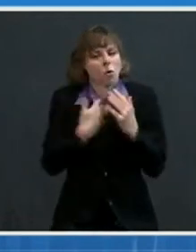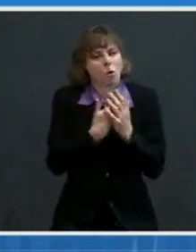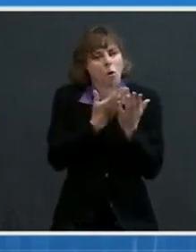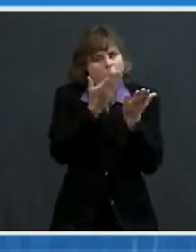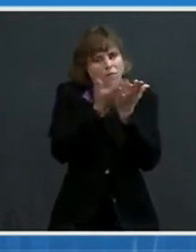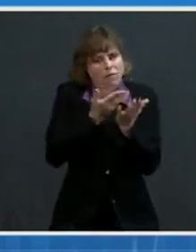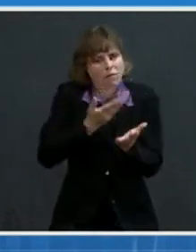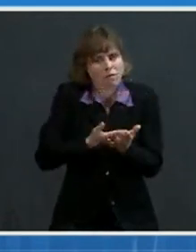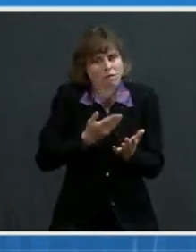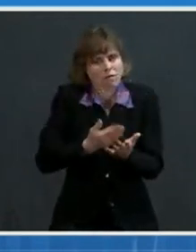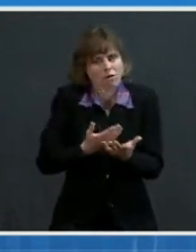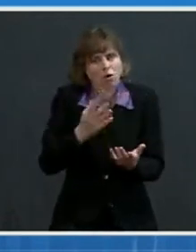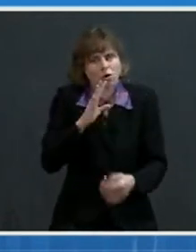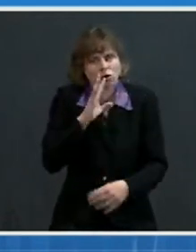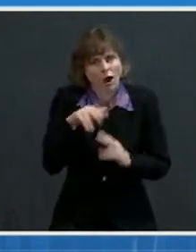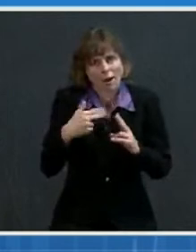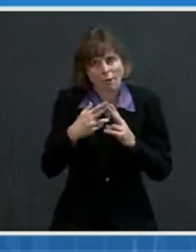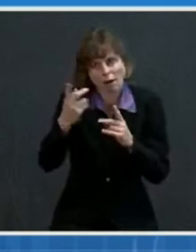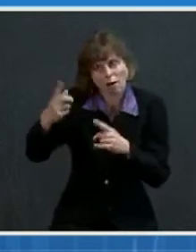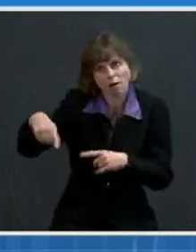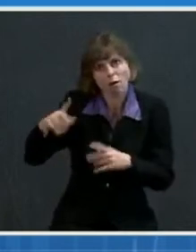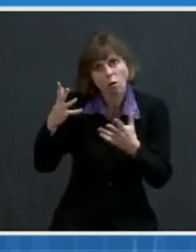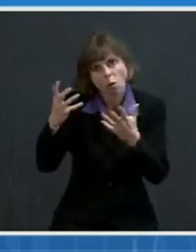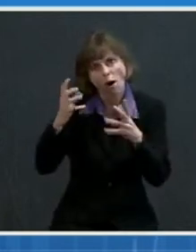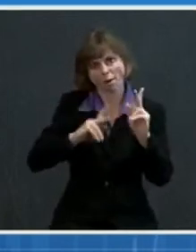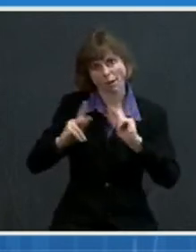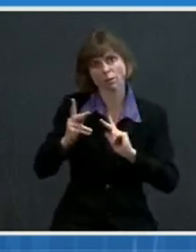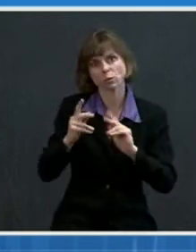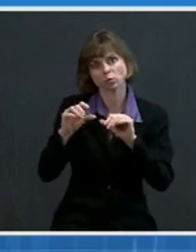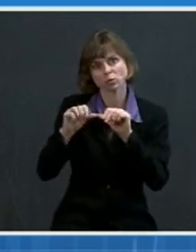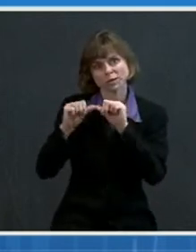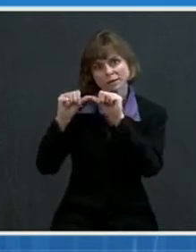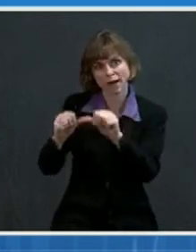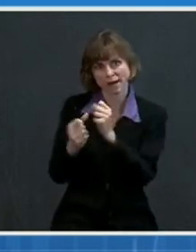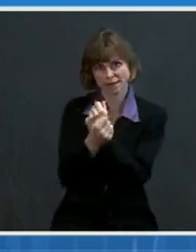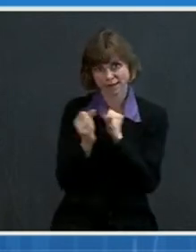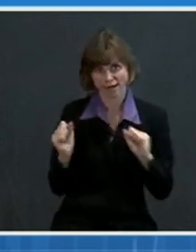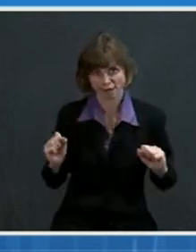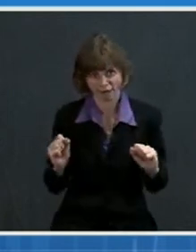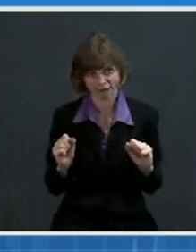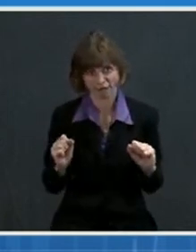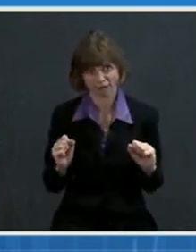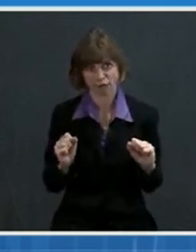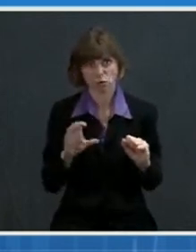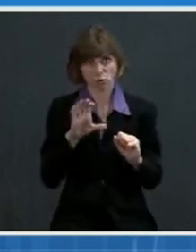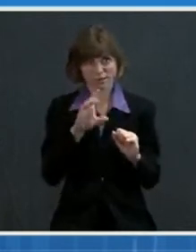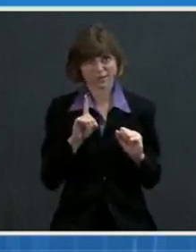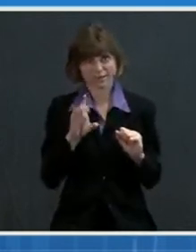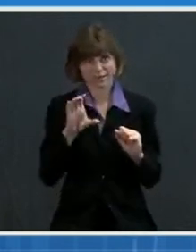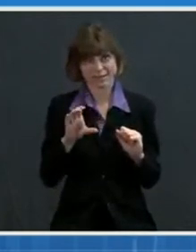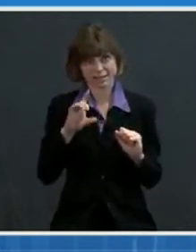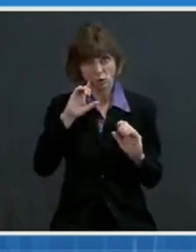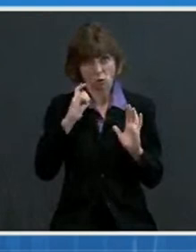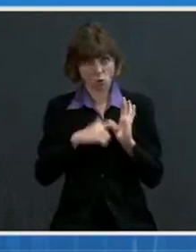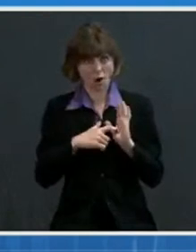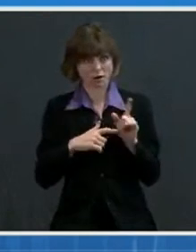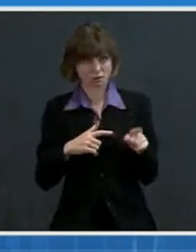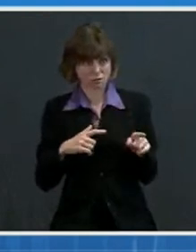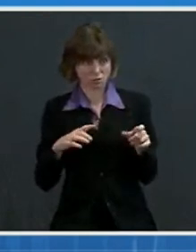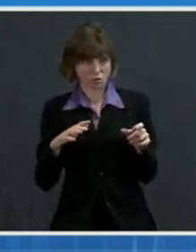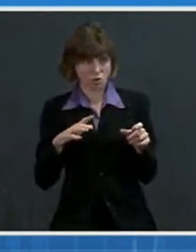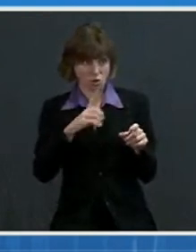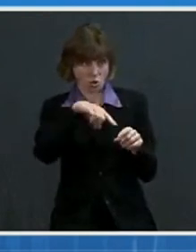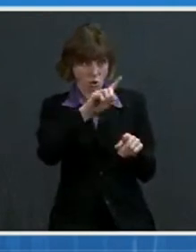keeping people safe. So CDC recommends that fully vaccinated people can visit